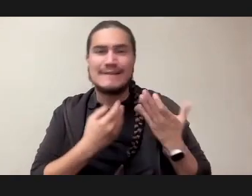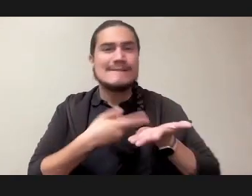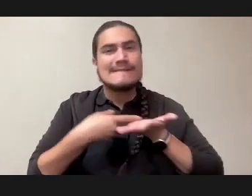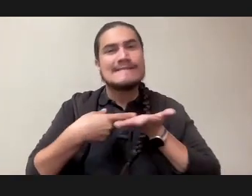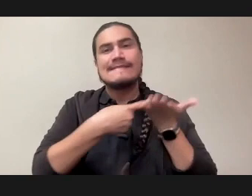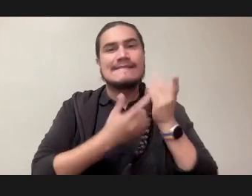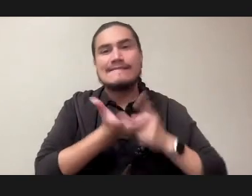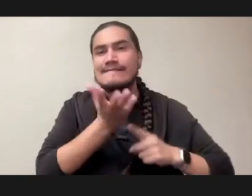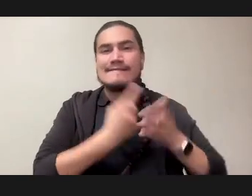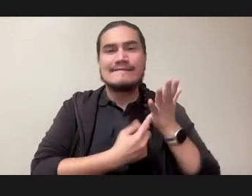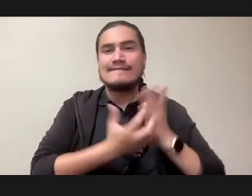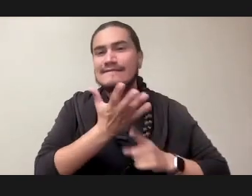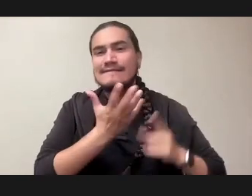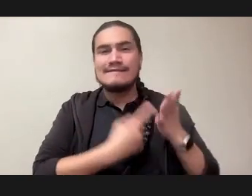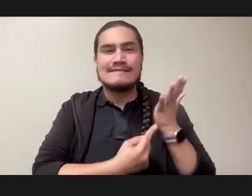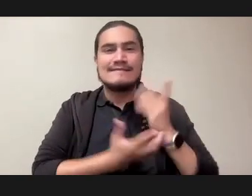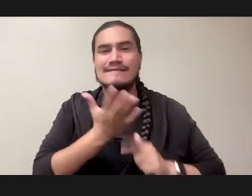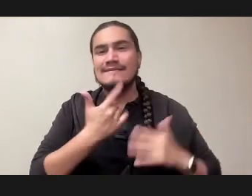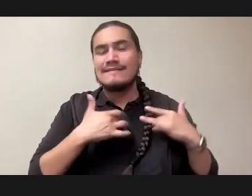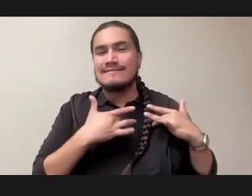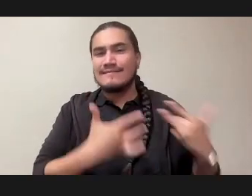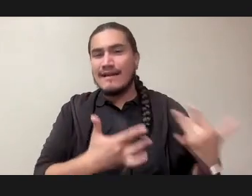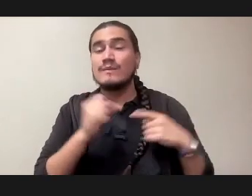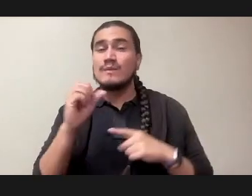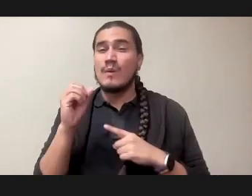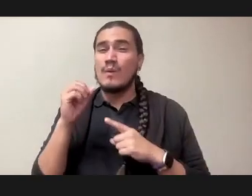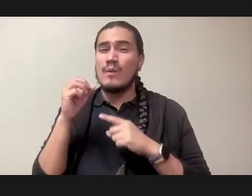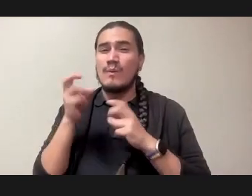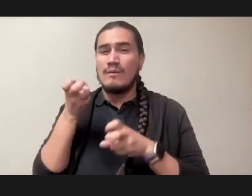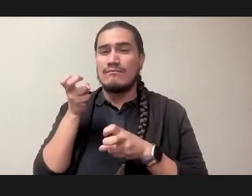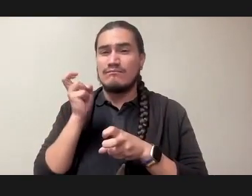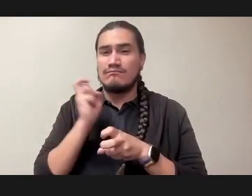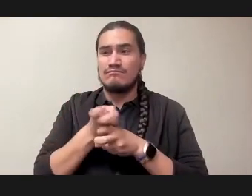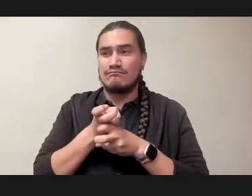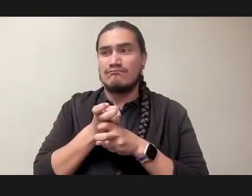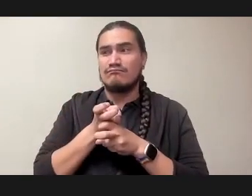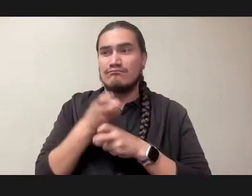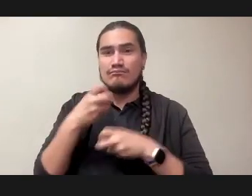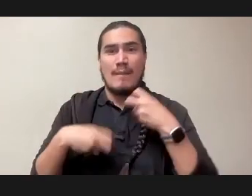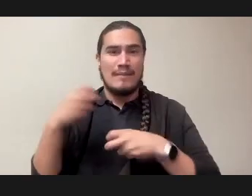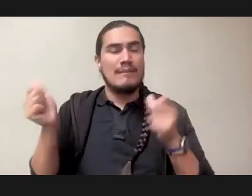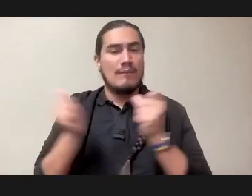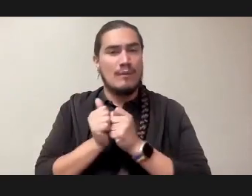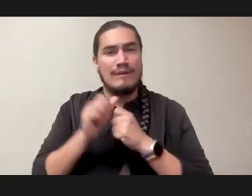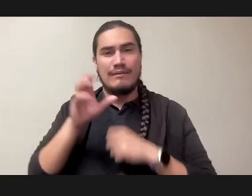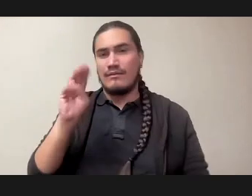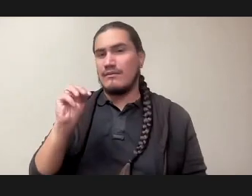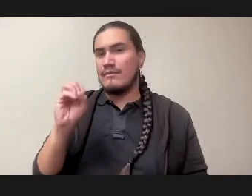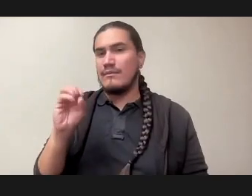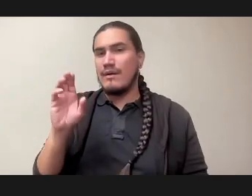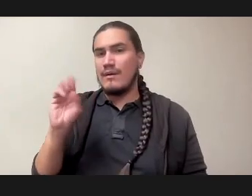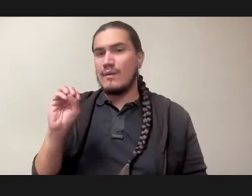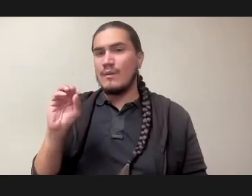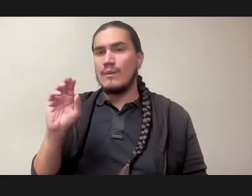there's difficulty in monolithic examples. Just Indian, just black.